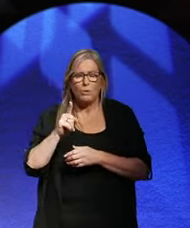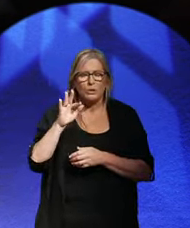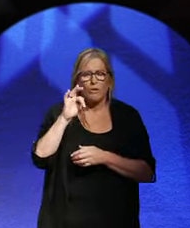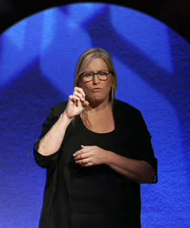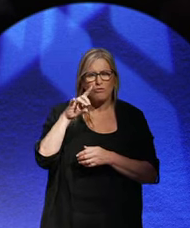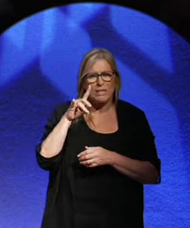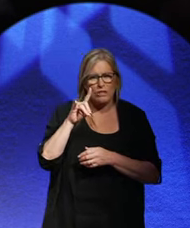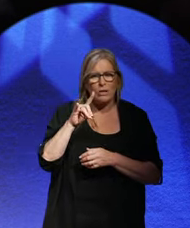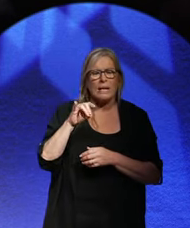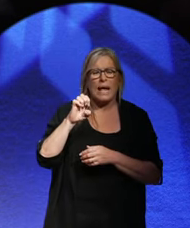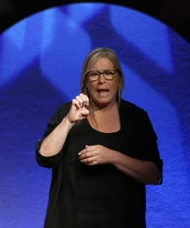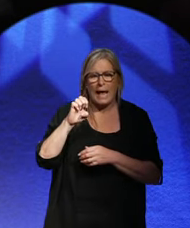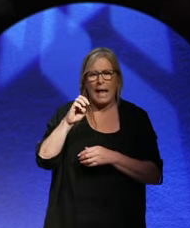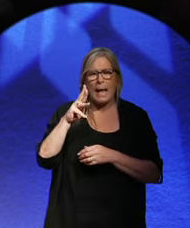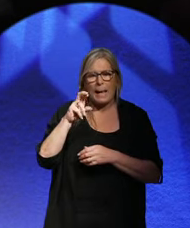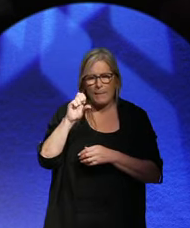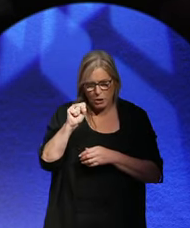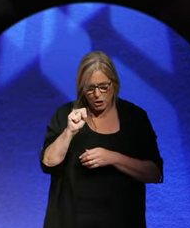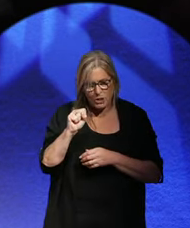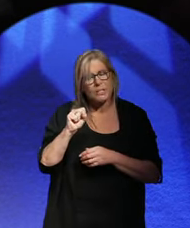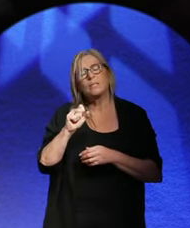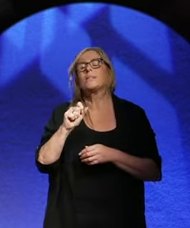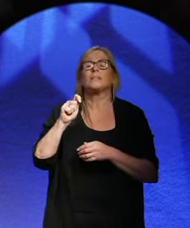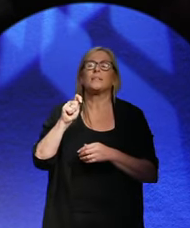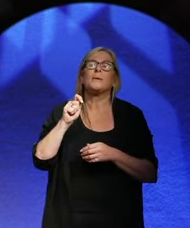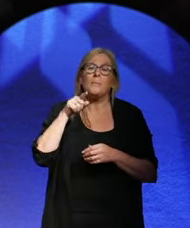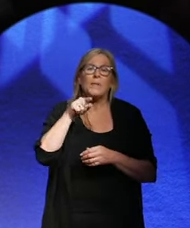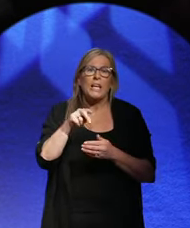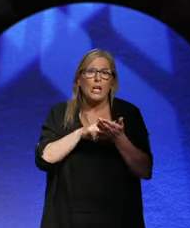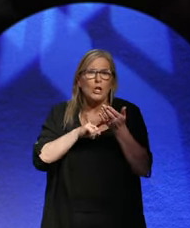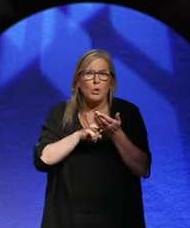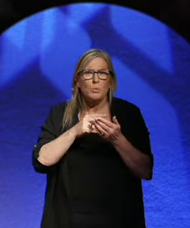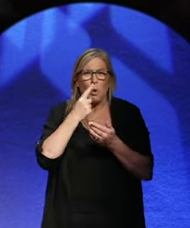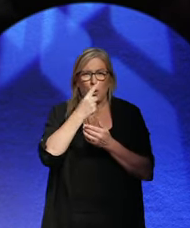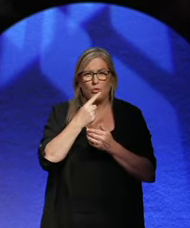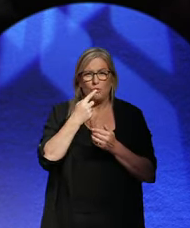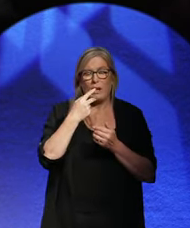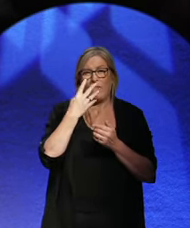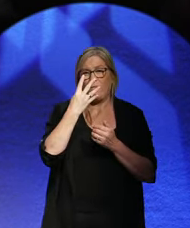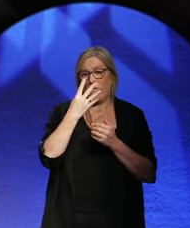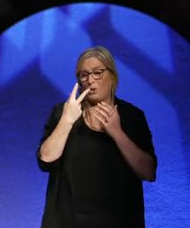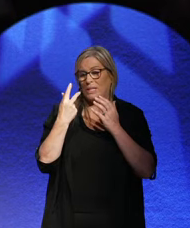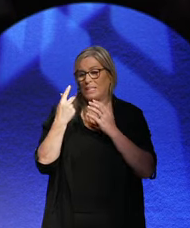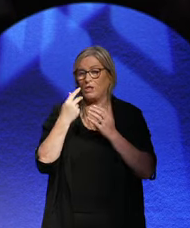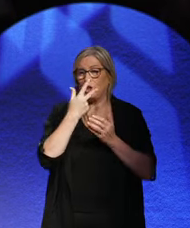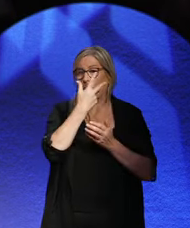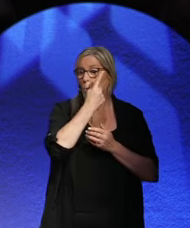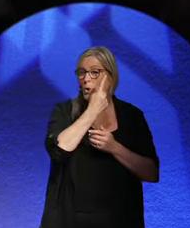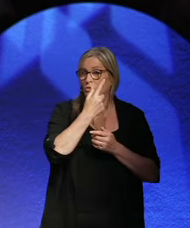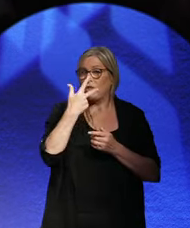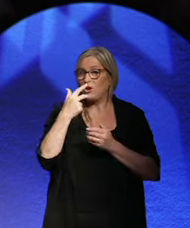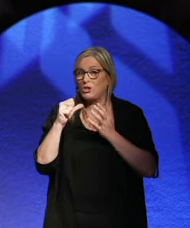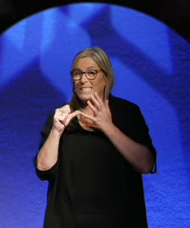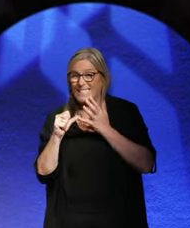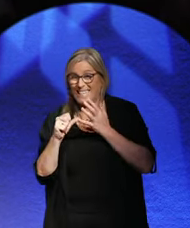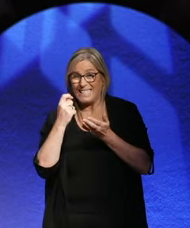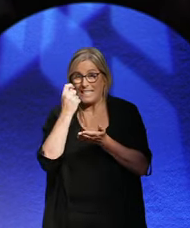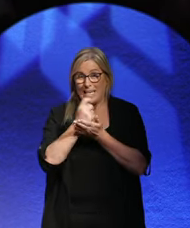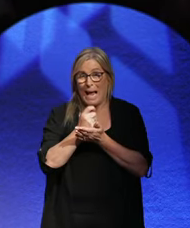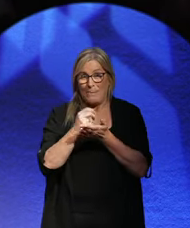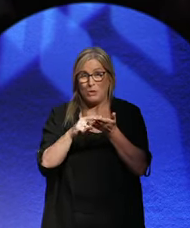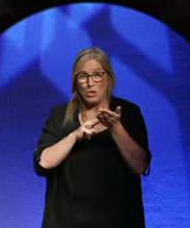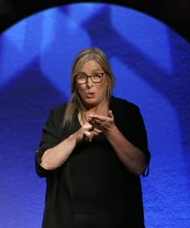Assembly, used Article 48 on a staggering 136 separate occasions between 1919 and